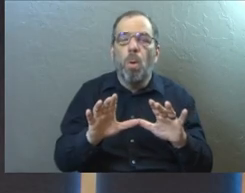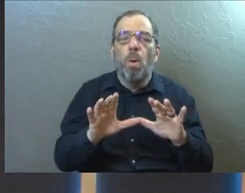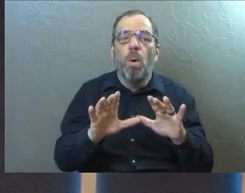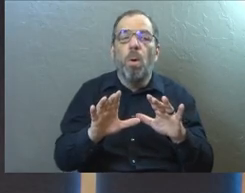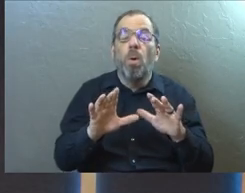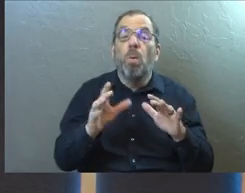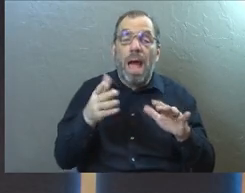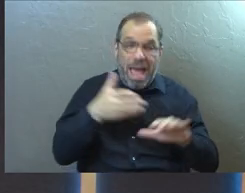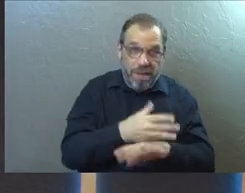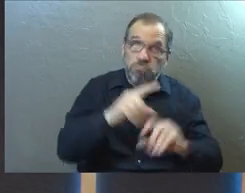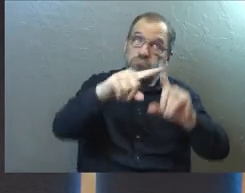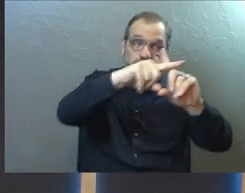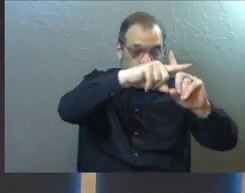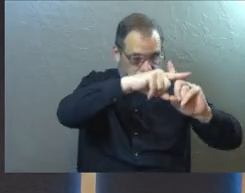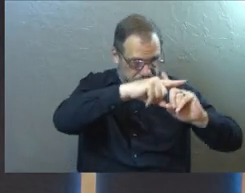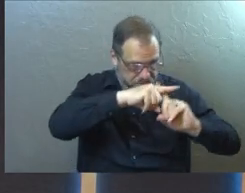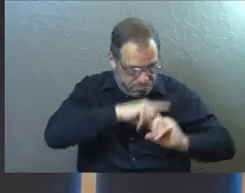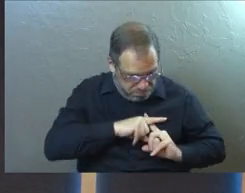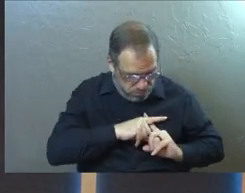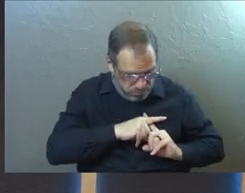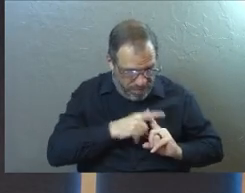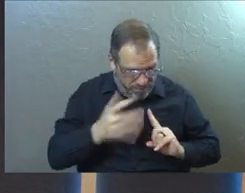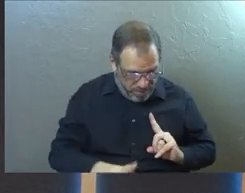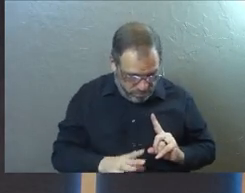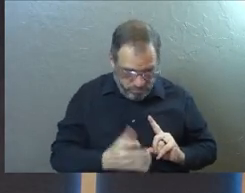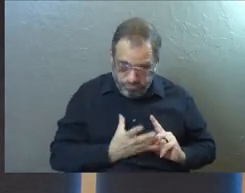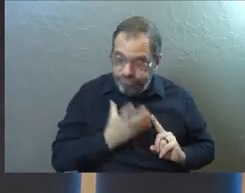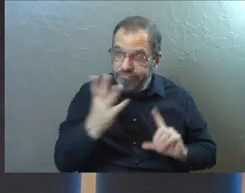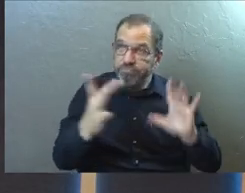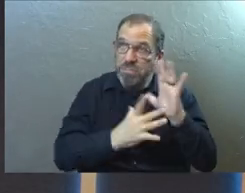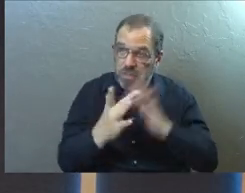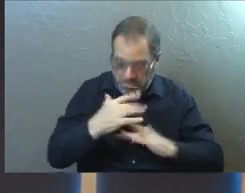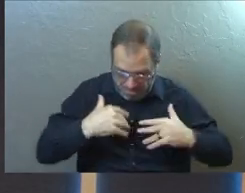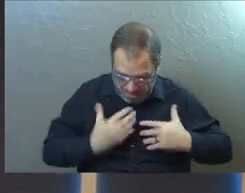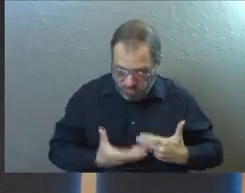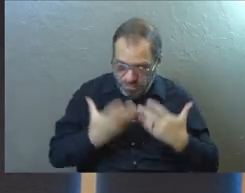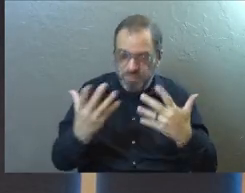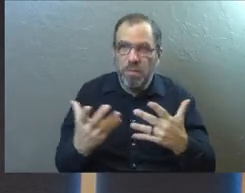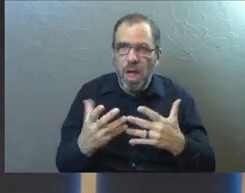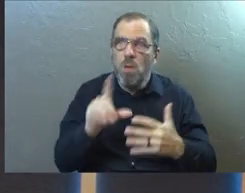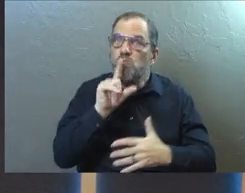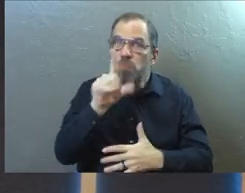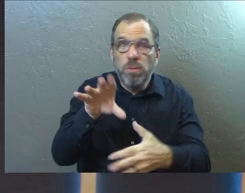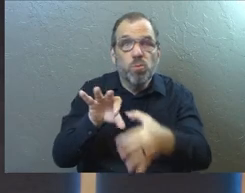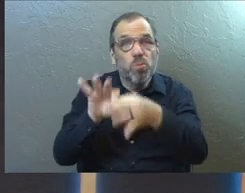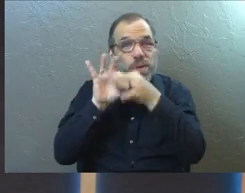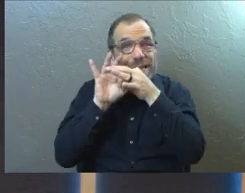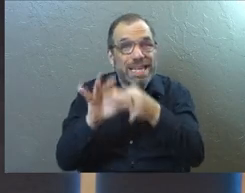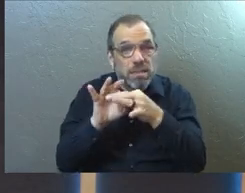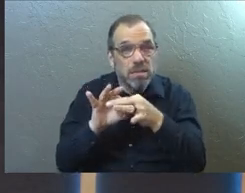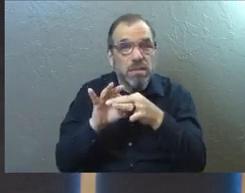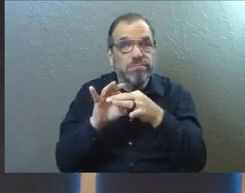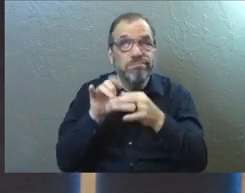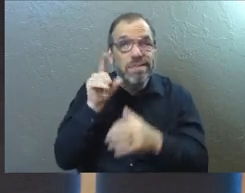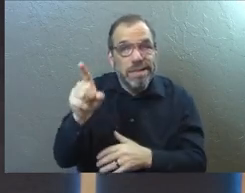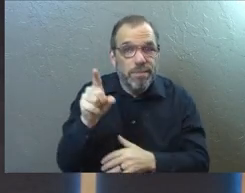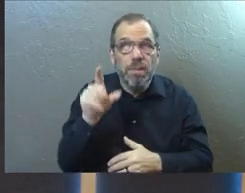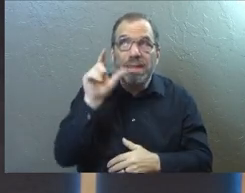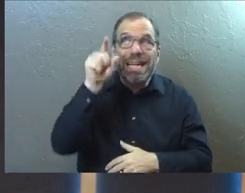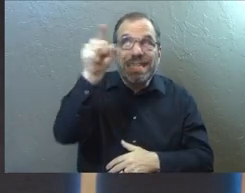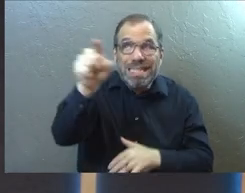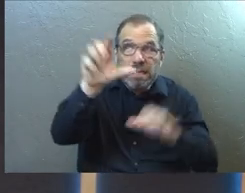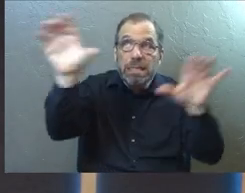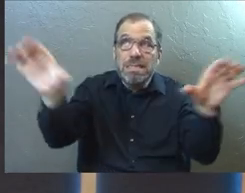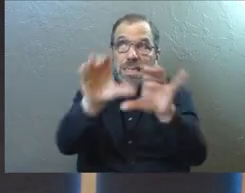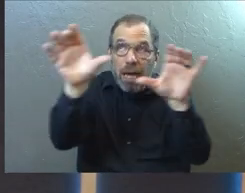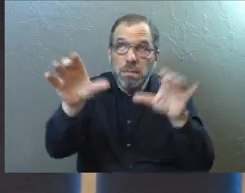into, once we're saved and we give ourselves to Jesus and he's Lord, we enter into a real relationship with him where there's things that